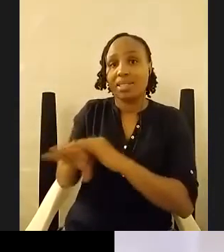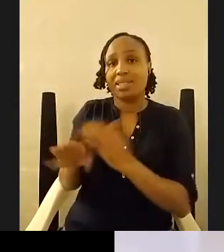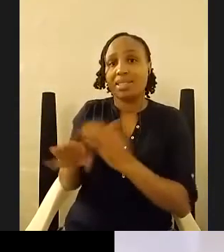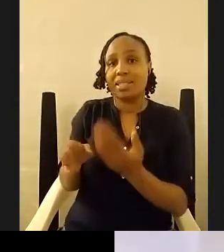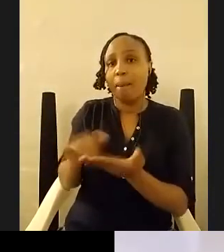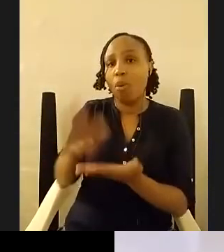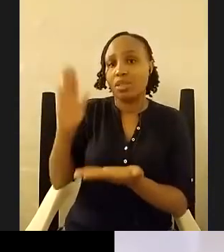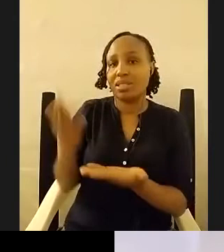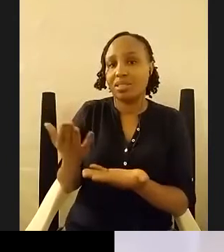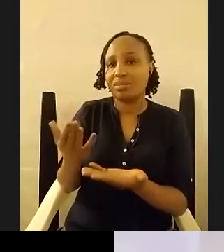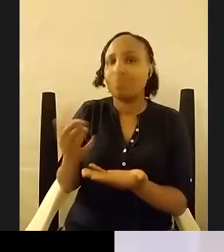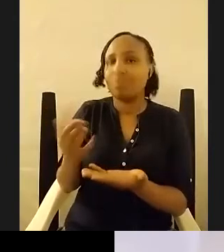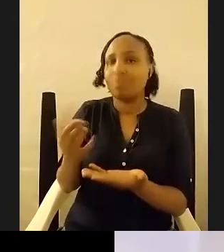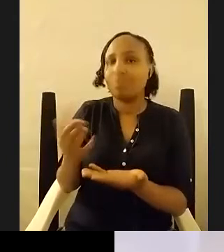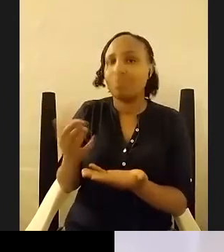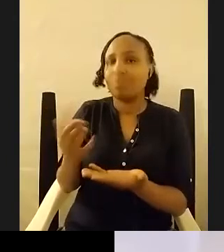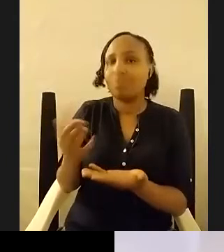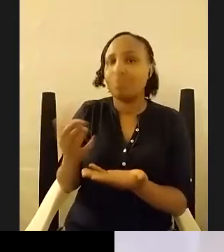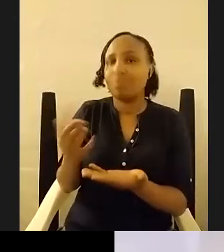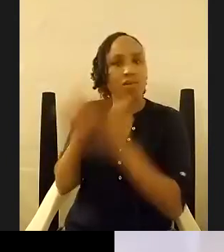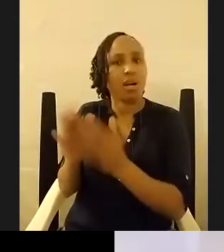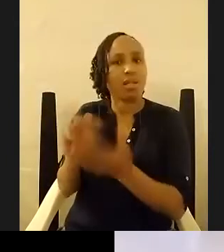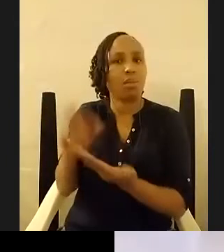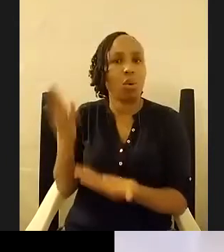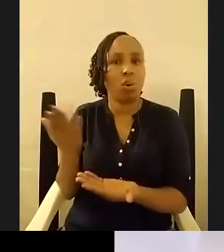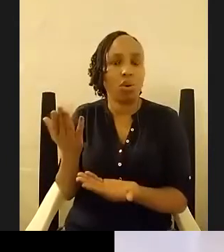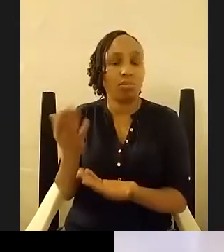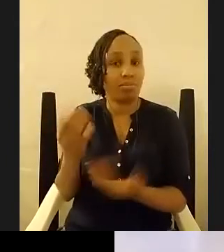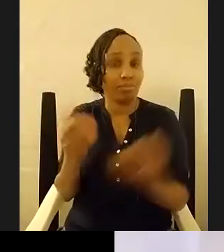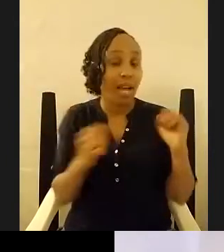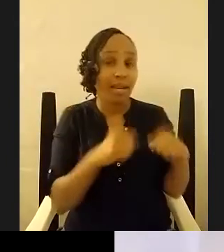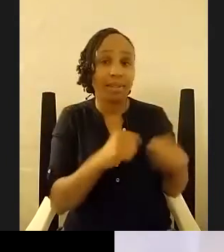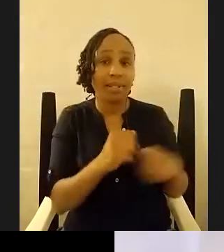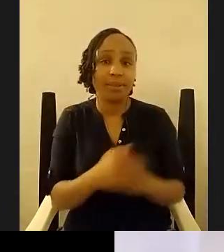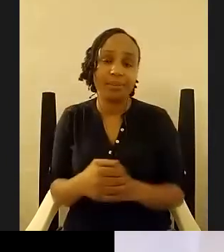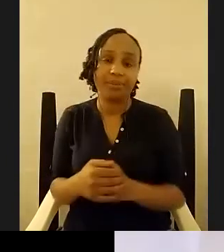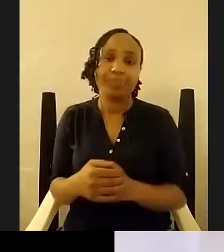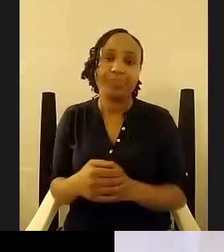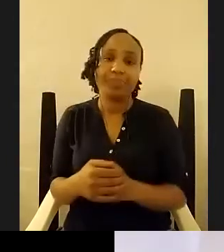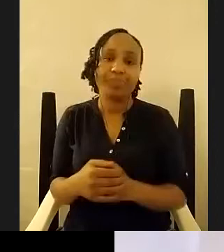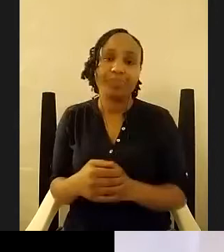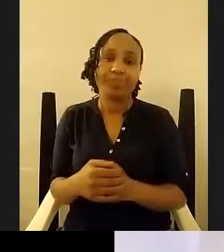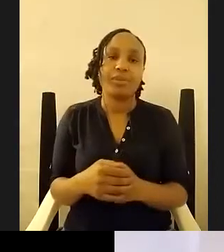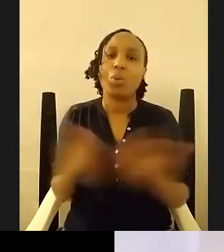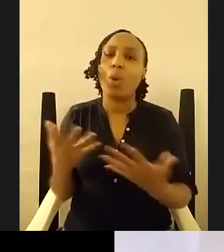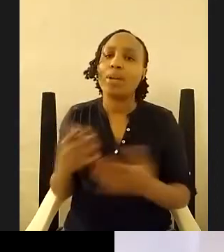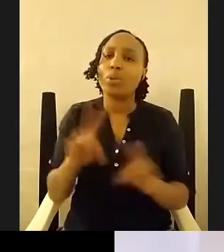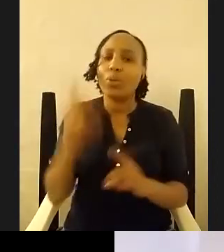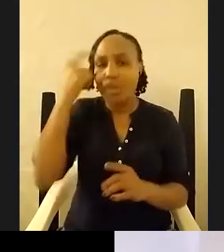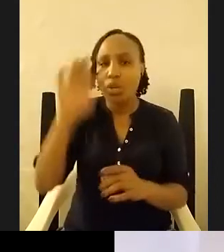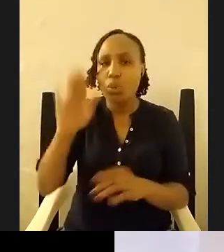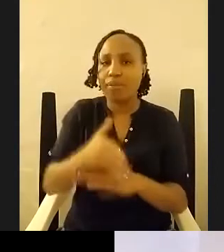about yeah i agree yeah where where do you think your fiction is taking it taking you now